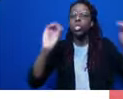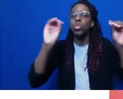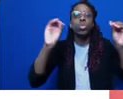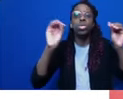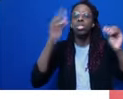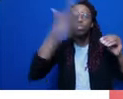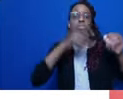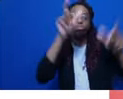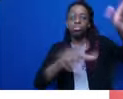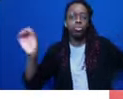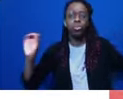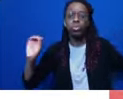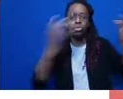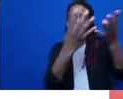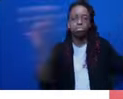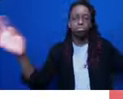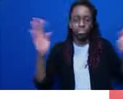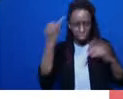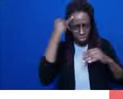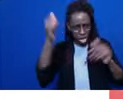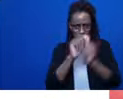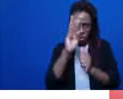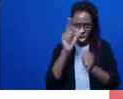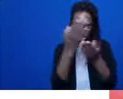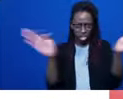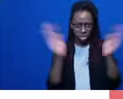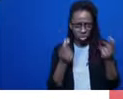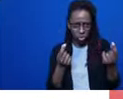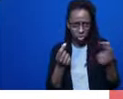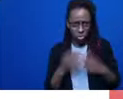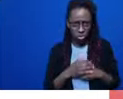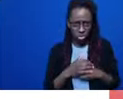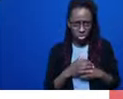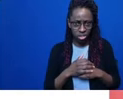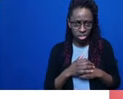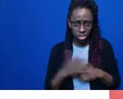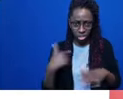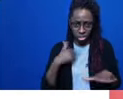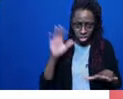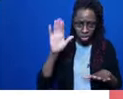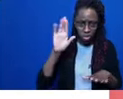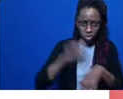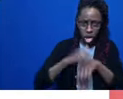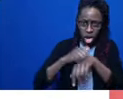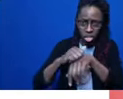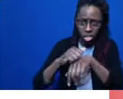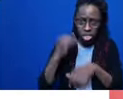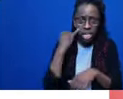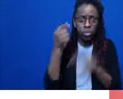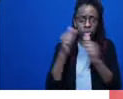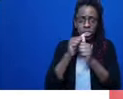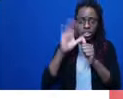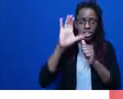back to the rocks. And what did you do with the ceiling? I turned it into a saddle. And your chain?